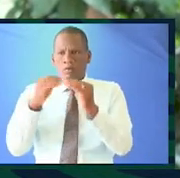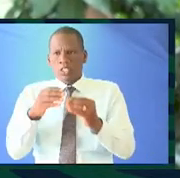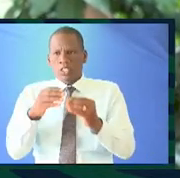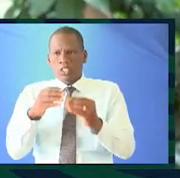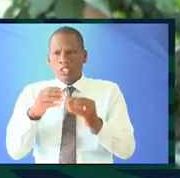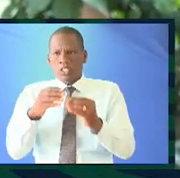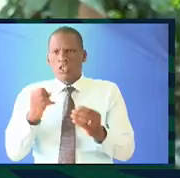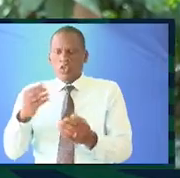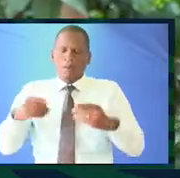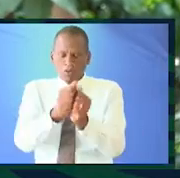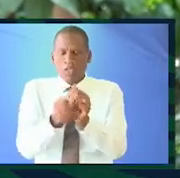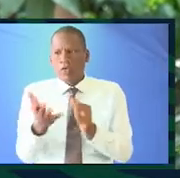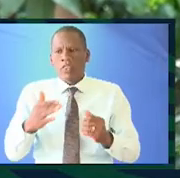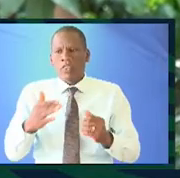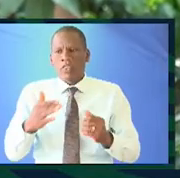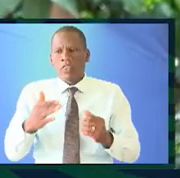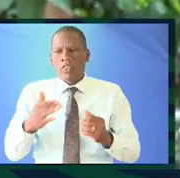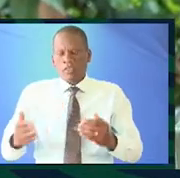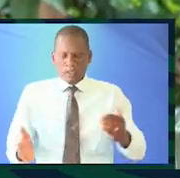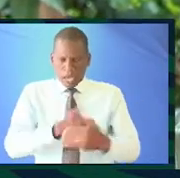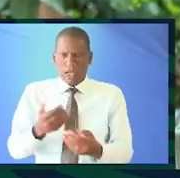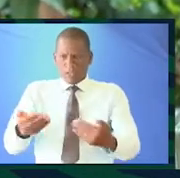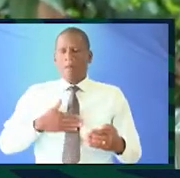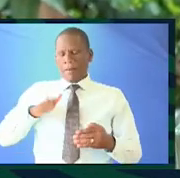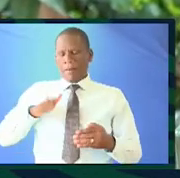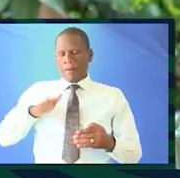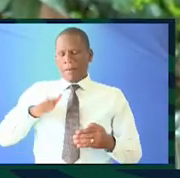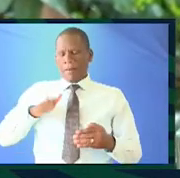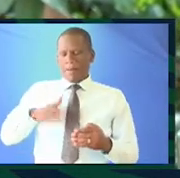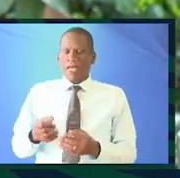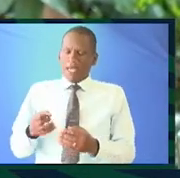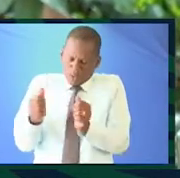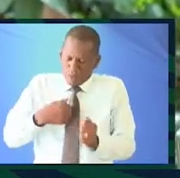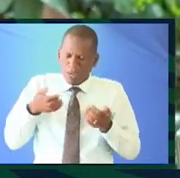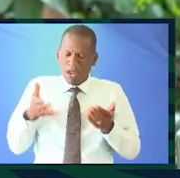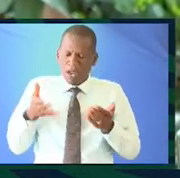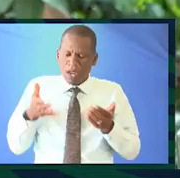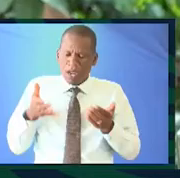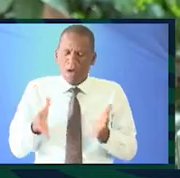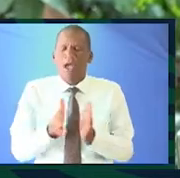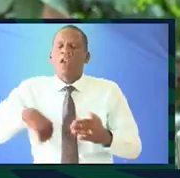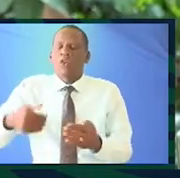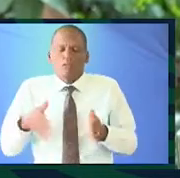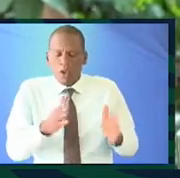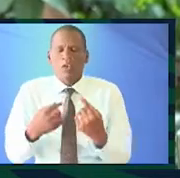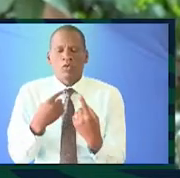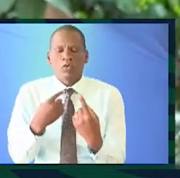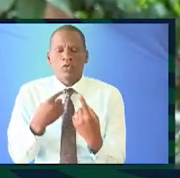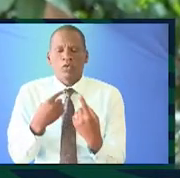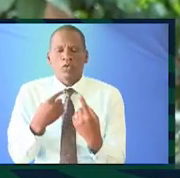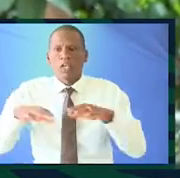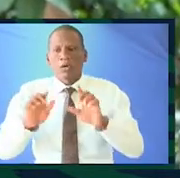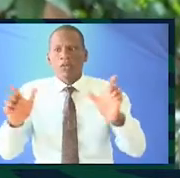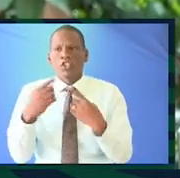you're carrying your people with you this kanga was given to be my mother I'm carrying her with me and the all ways in which talking